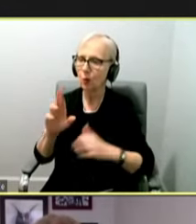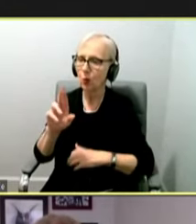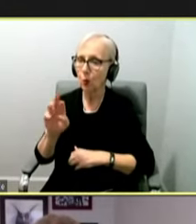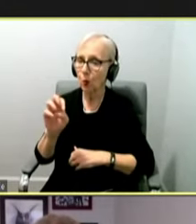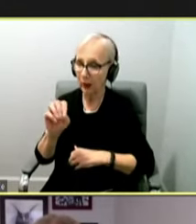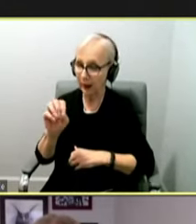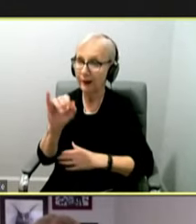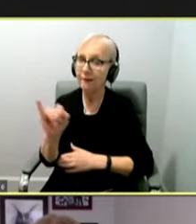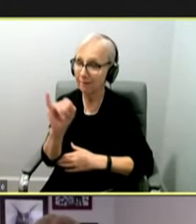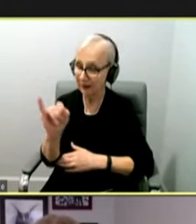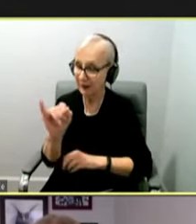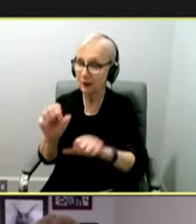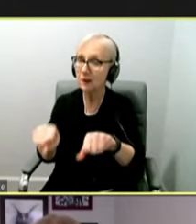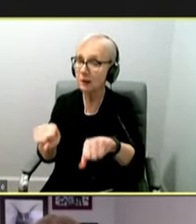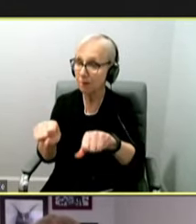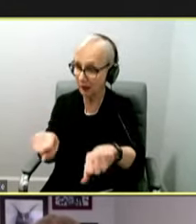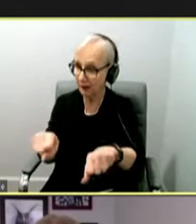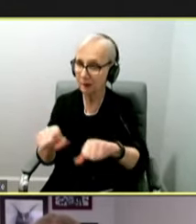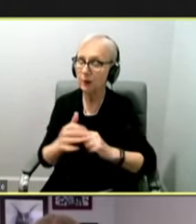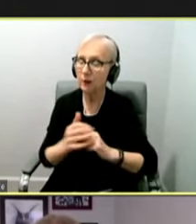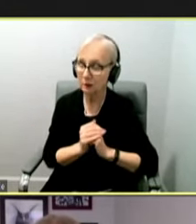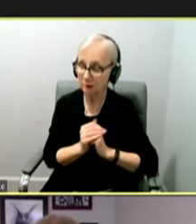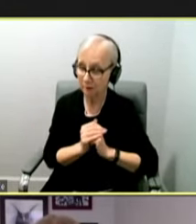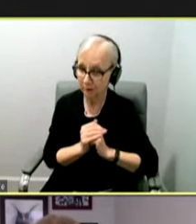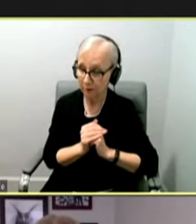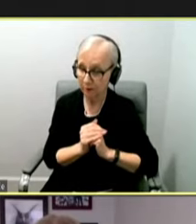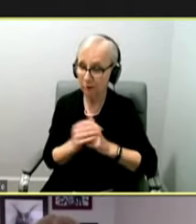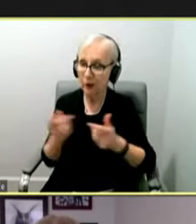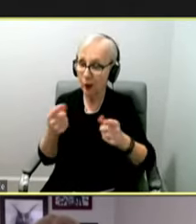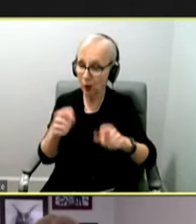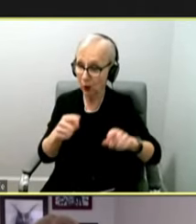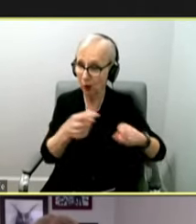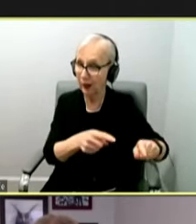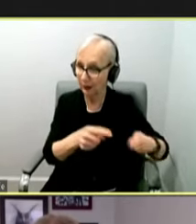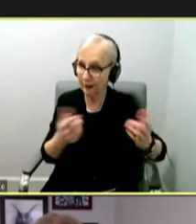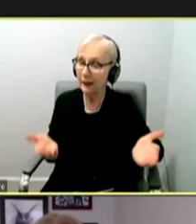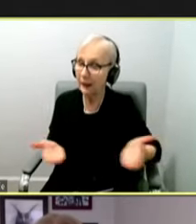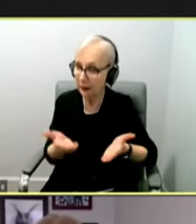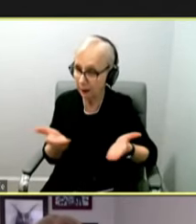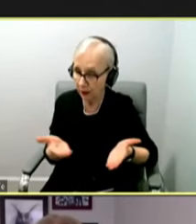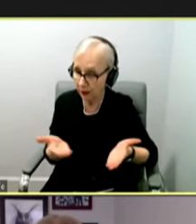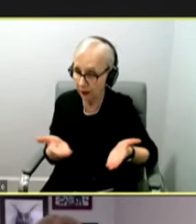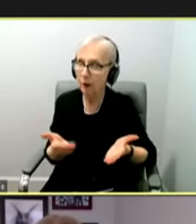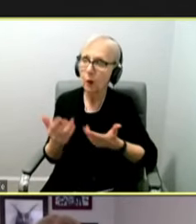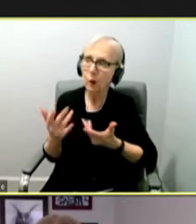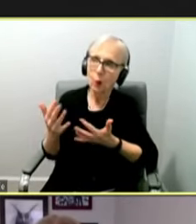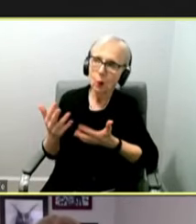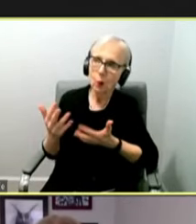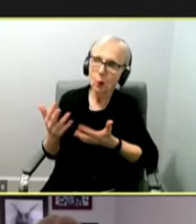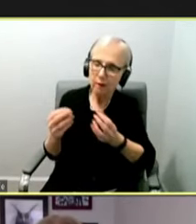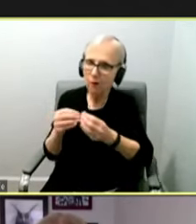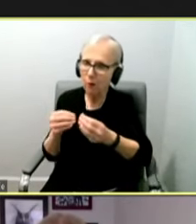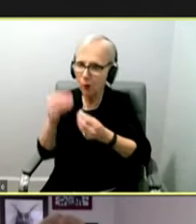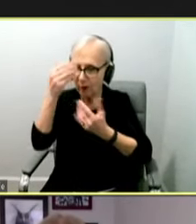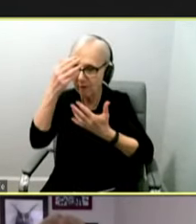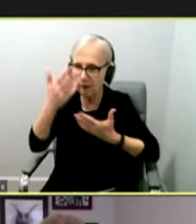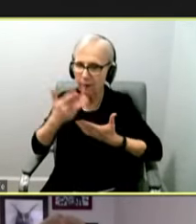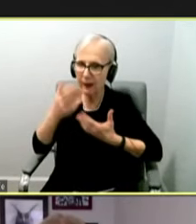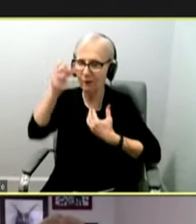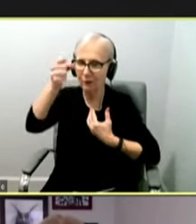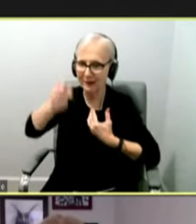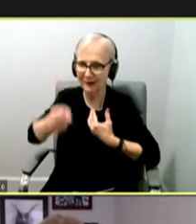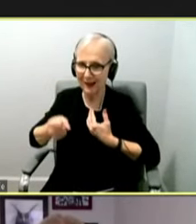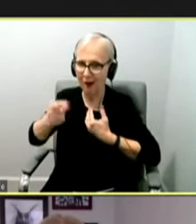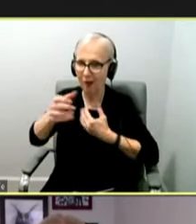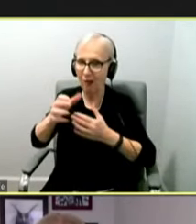that is certainly going to be a possibility that could occur here and is obviously something that we're waiting for more information from South Africa